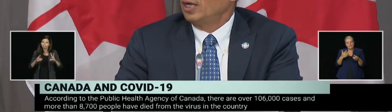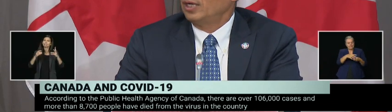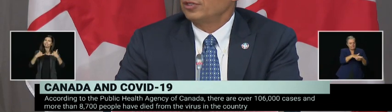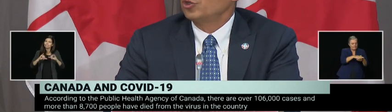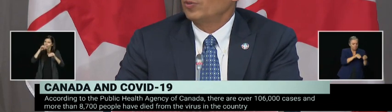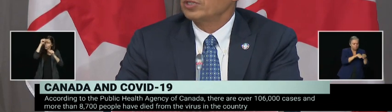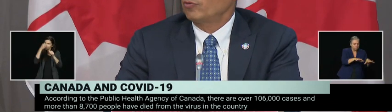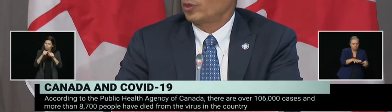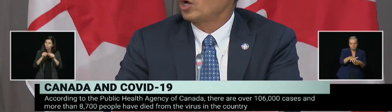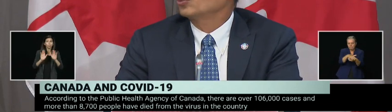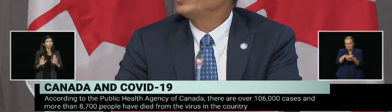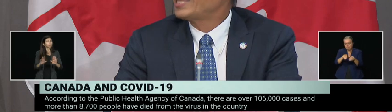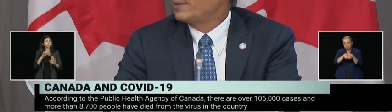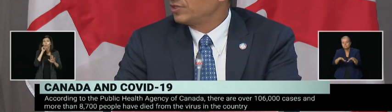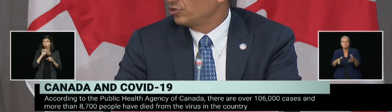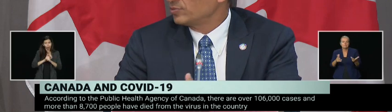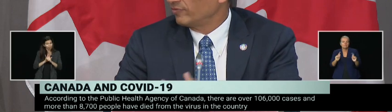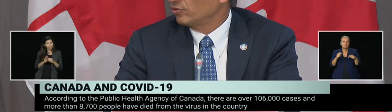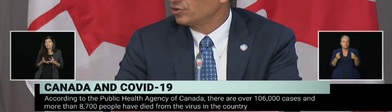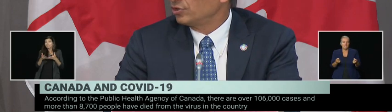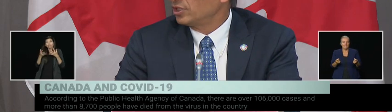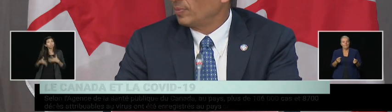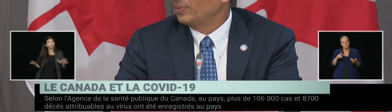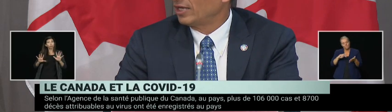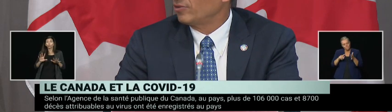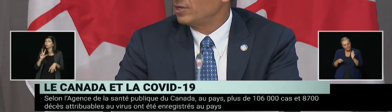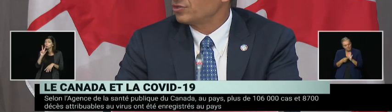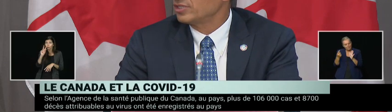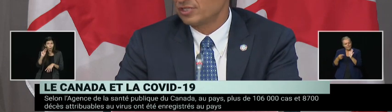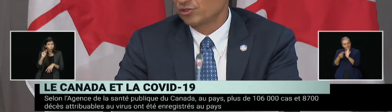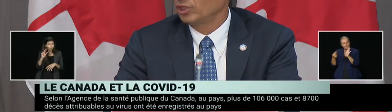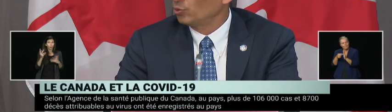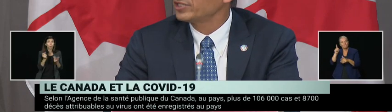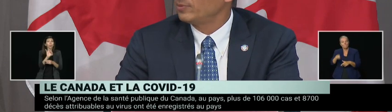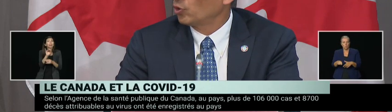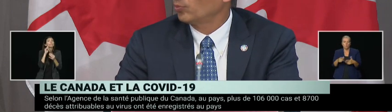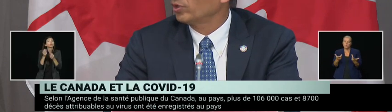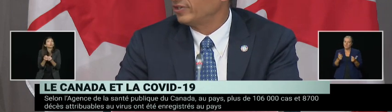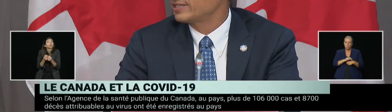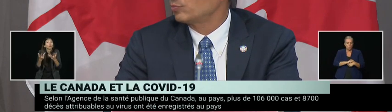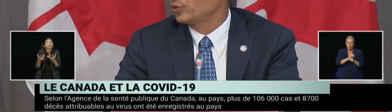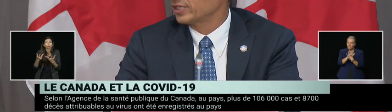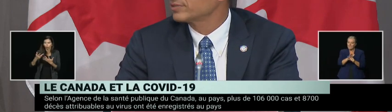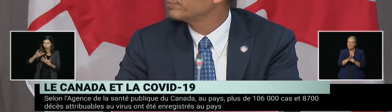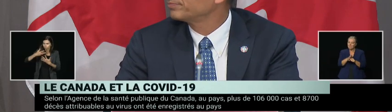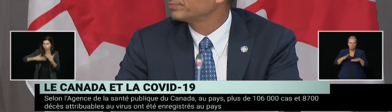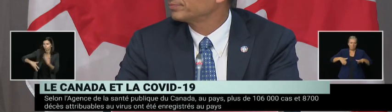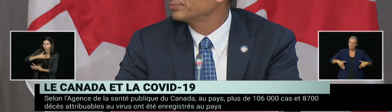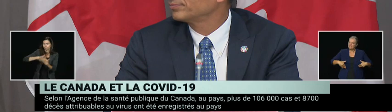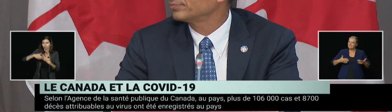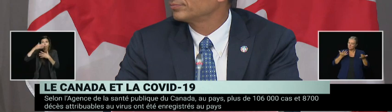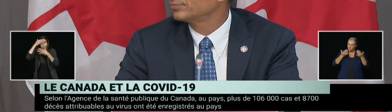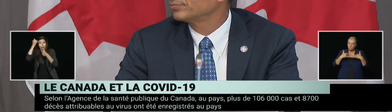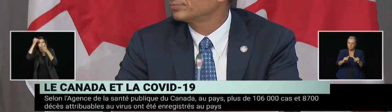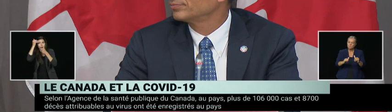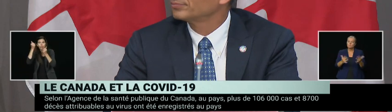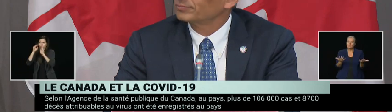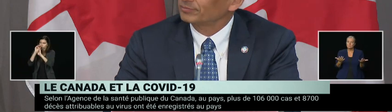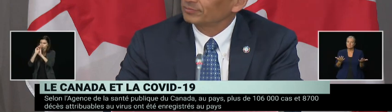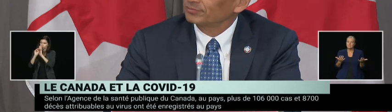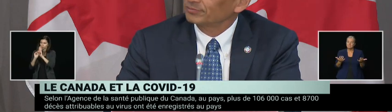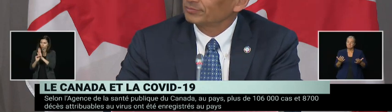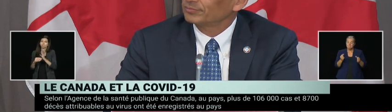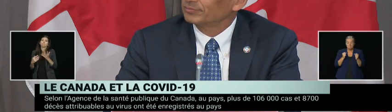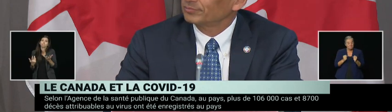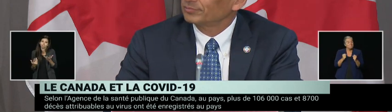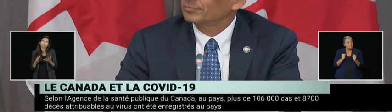there's too much of what we call a relapse in terms of those good public health measures, then certainly we'll see more and more of these outbreaks. And you also mentioned that, you know,